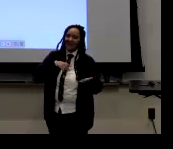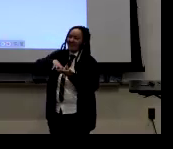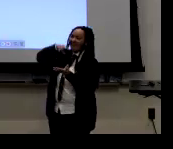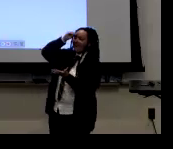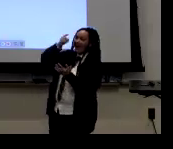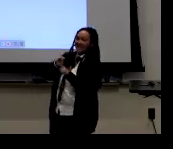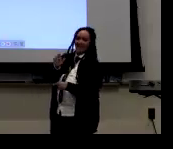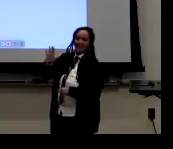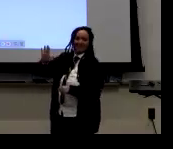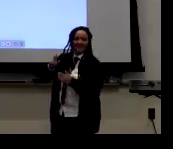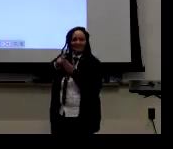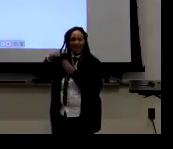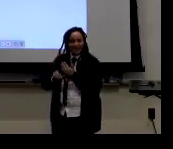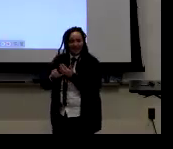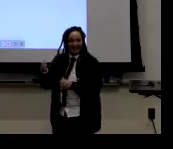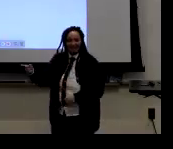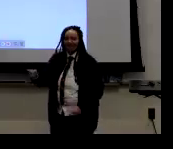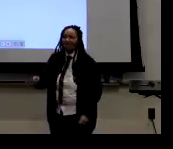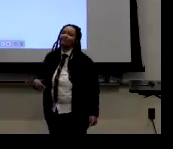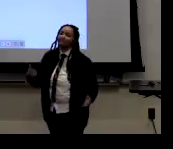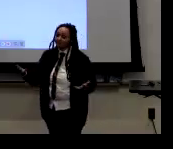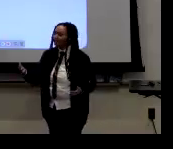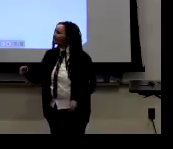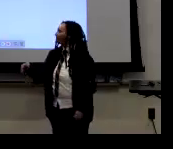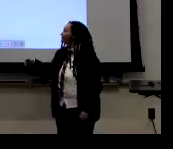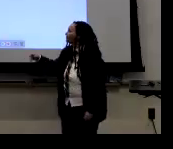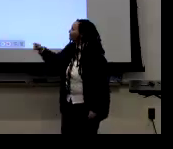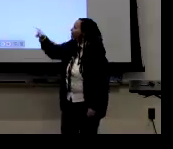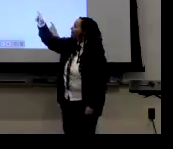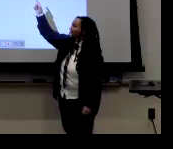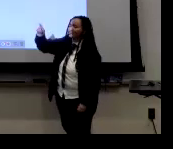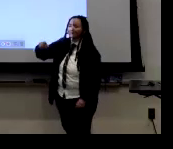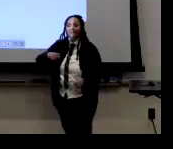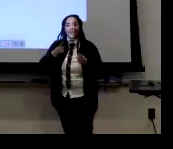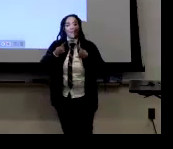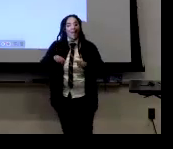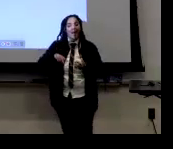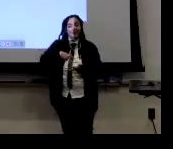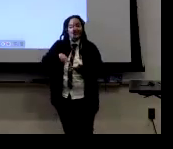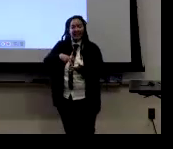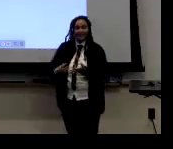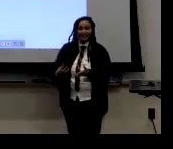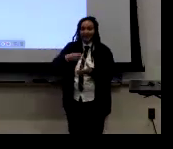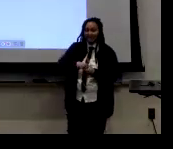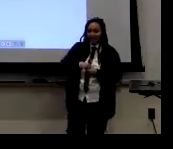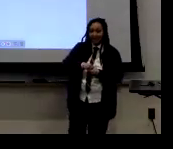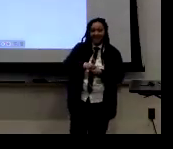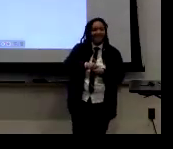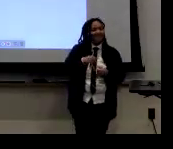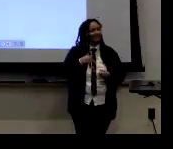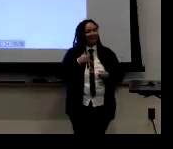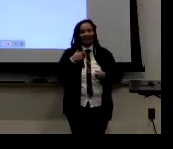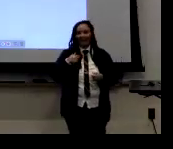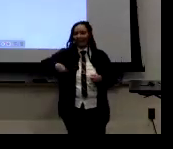Um, and so it was lucky to learn from, uh, Dre's little project that she had on her, on their Instagram. Um,